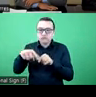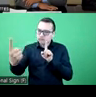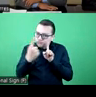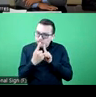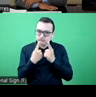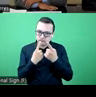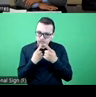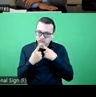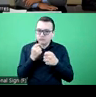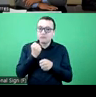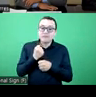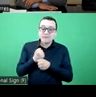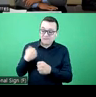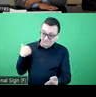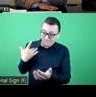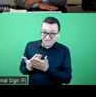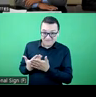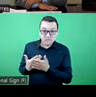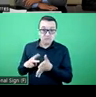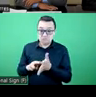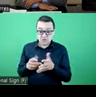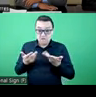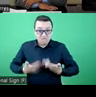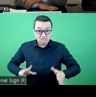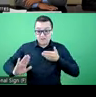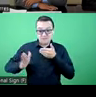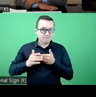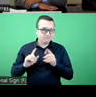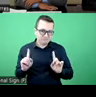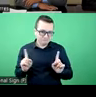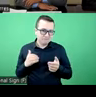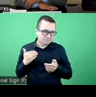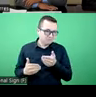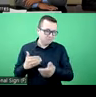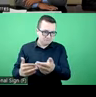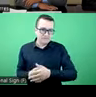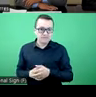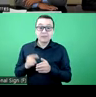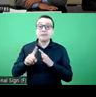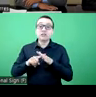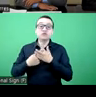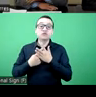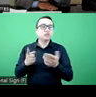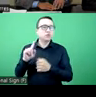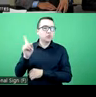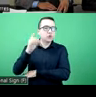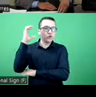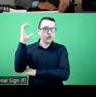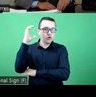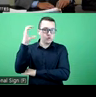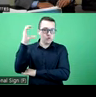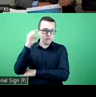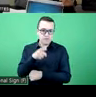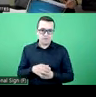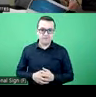this is something that is taking place right now, and these are preliminary results. I will speak about Colombia first. In the